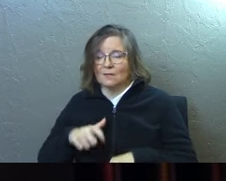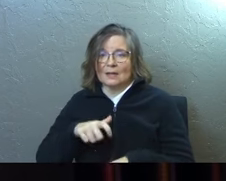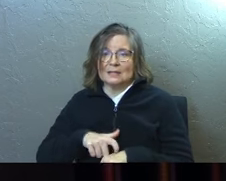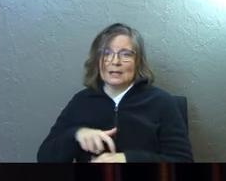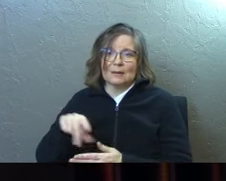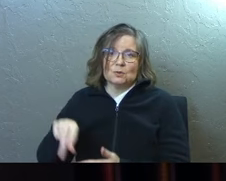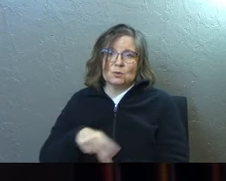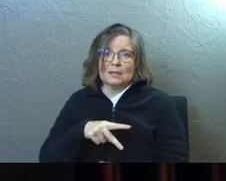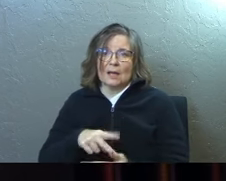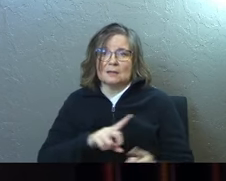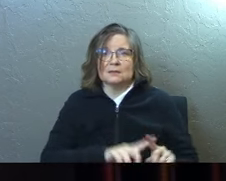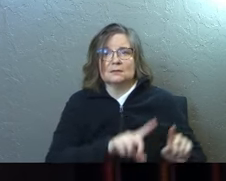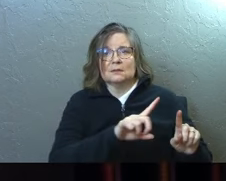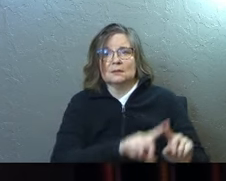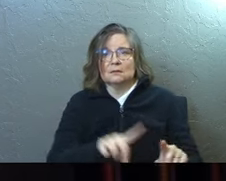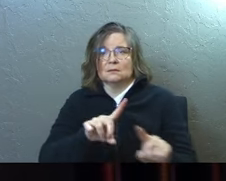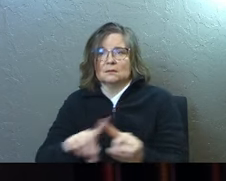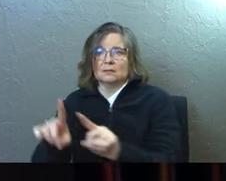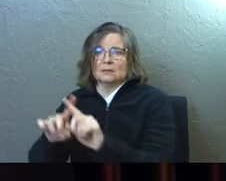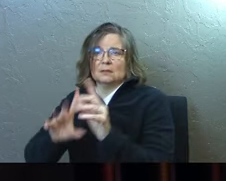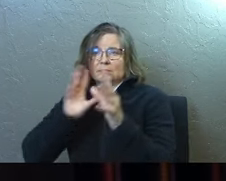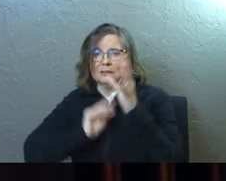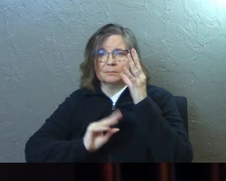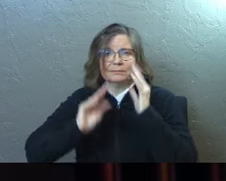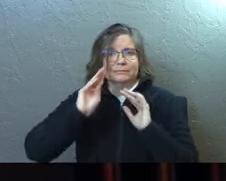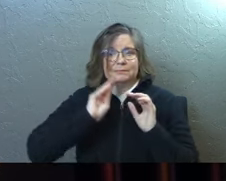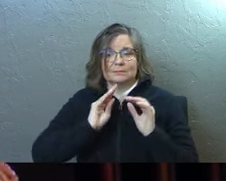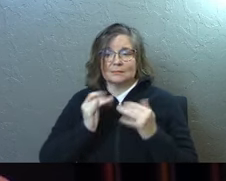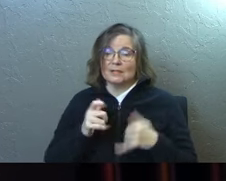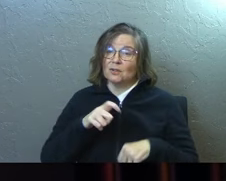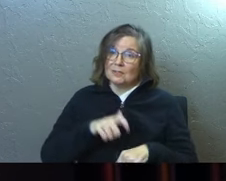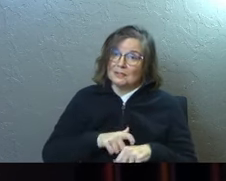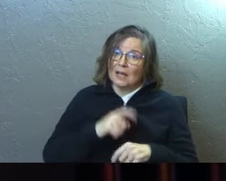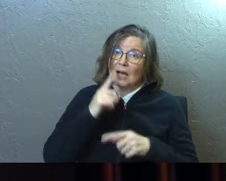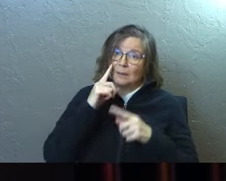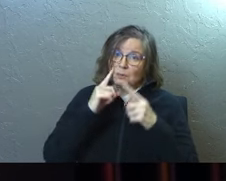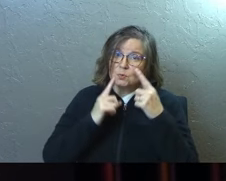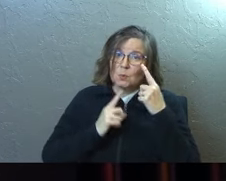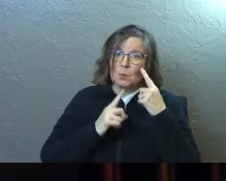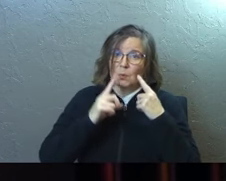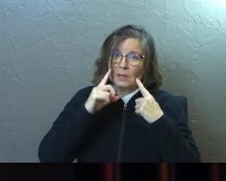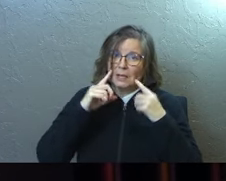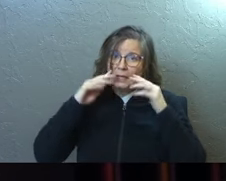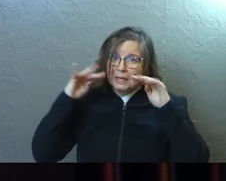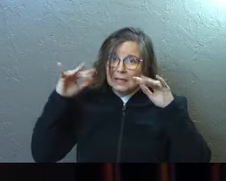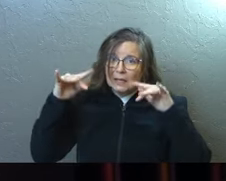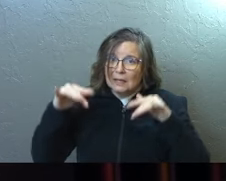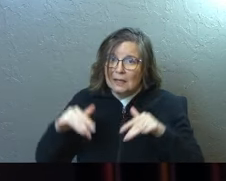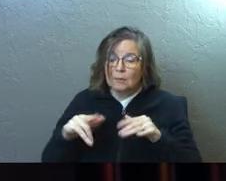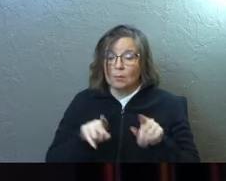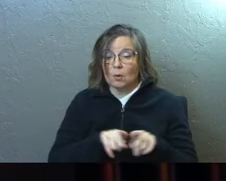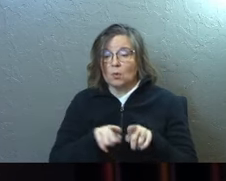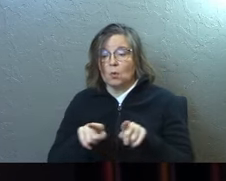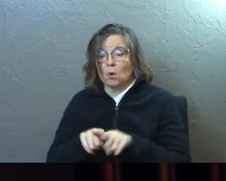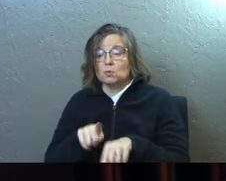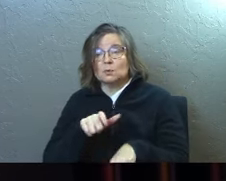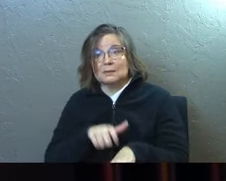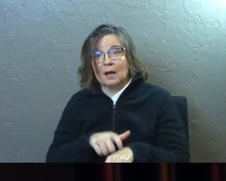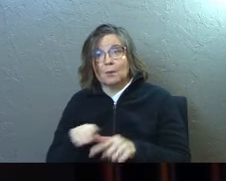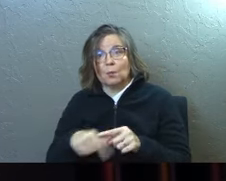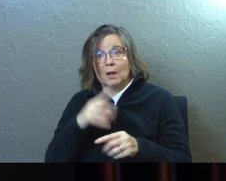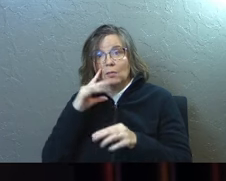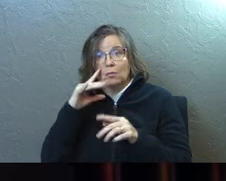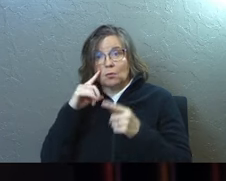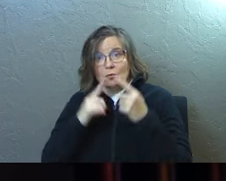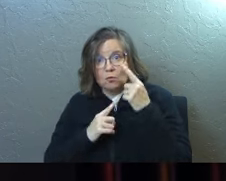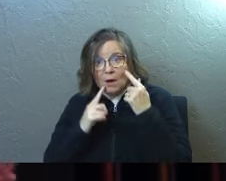There's so much truth in that. Do you know there's a time to weep? But there's also a season when the weeping stops,